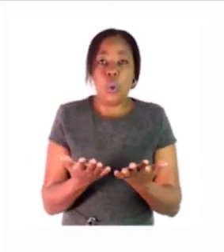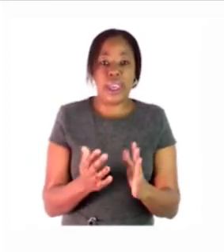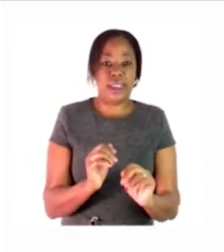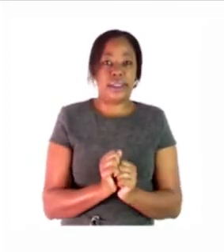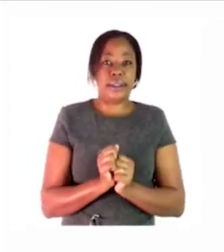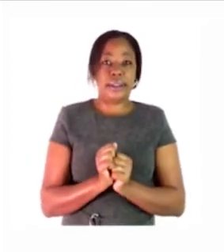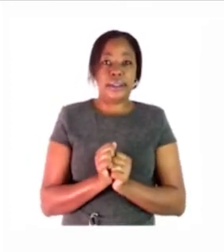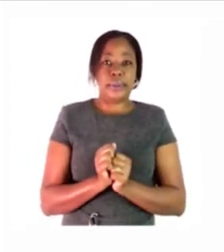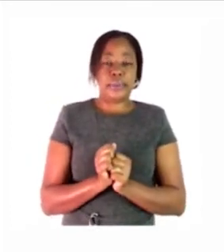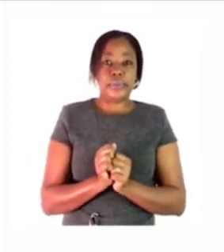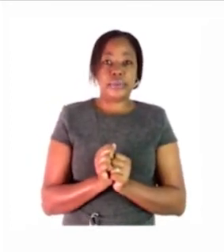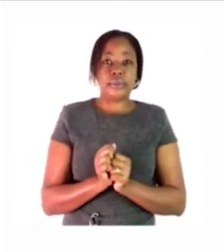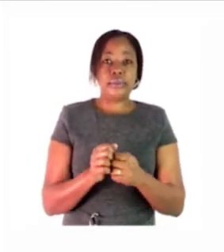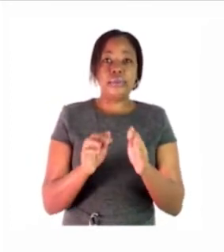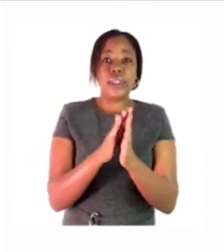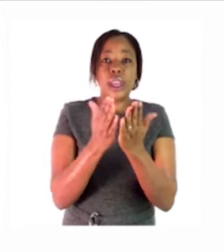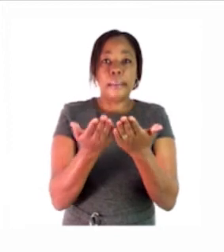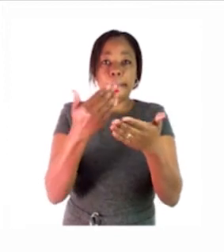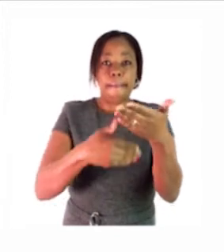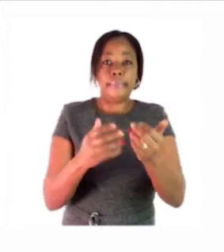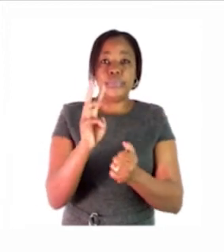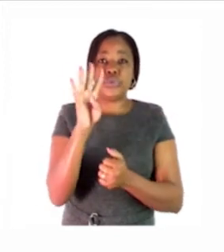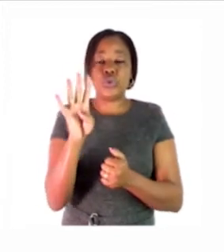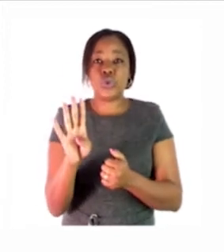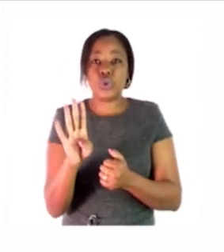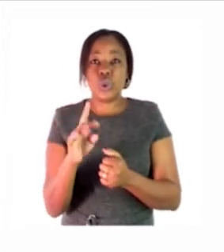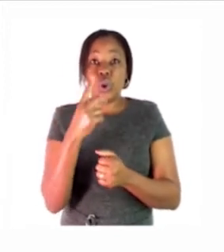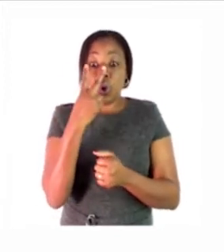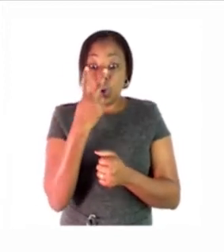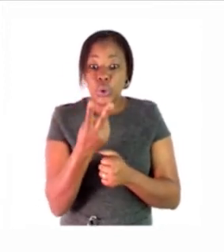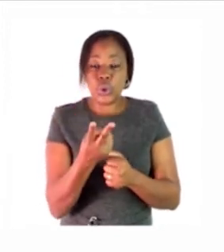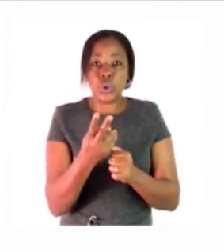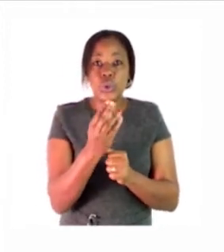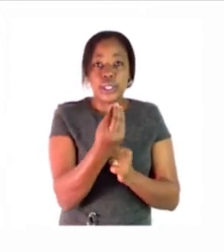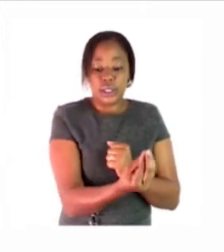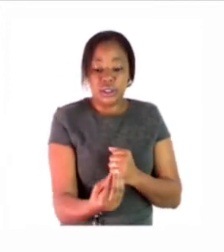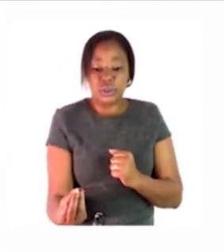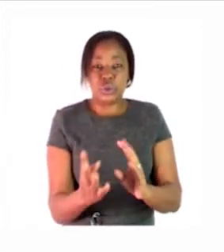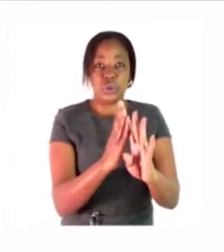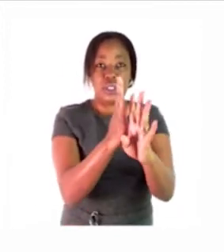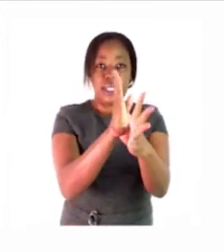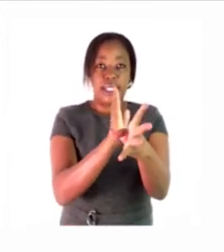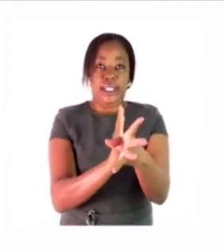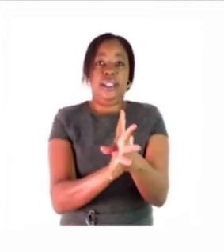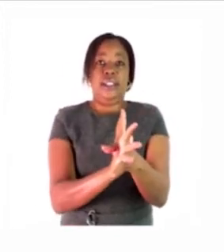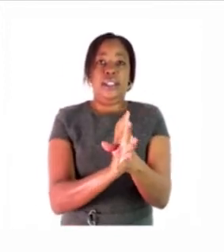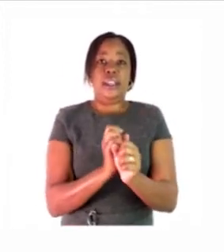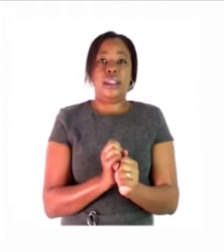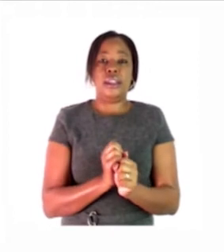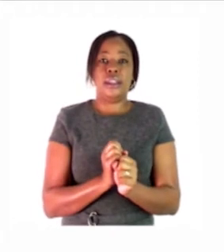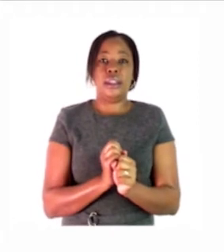on page on the page four we see the number of learners who are lining up each one is